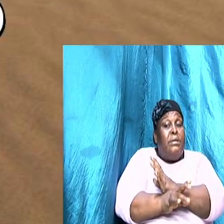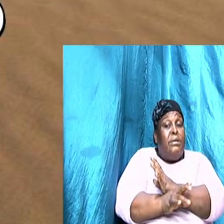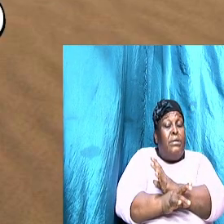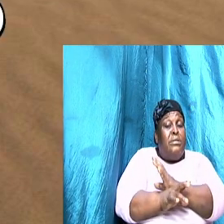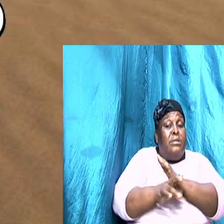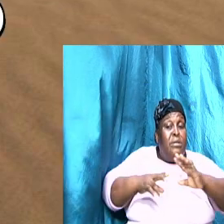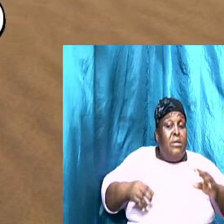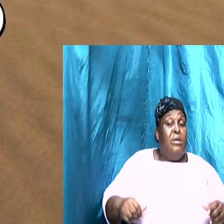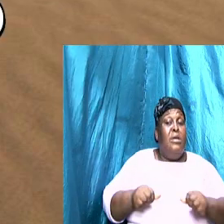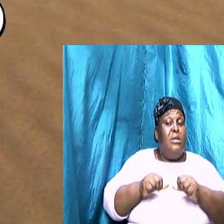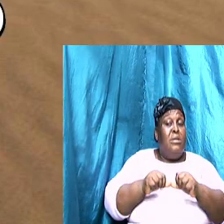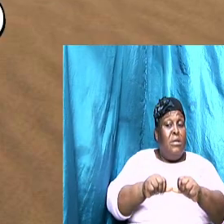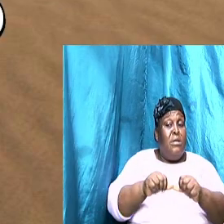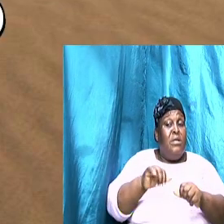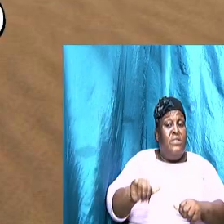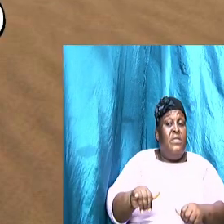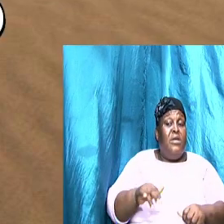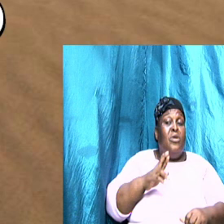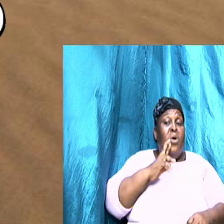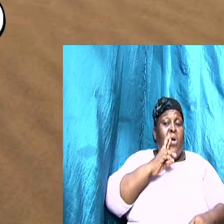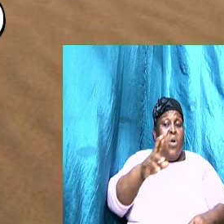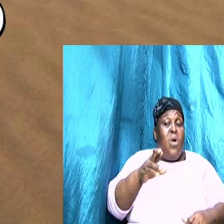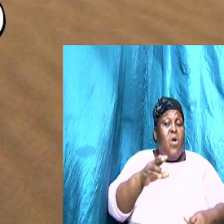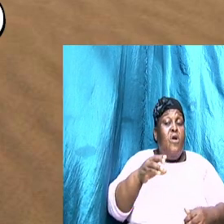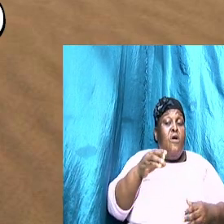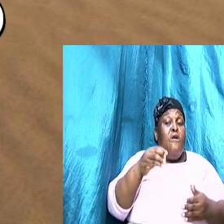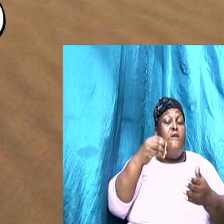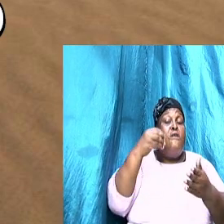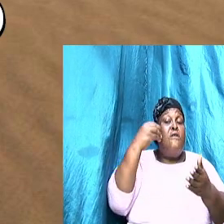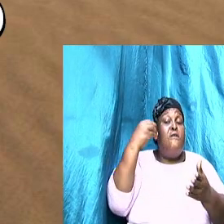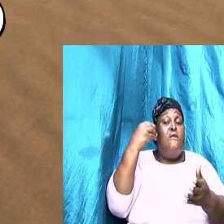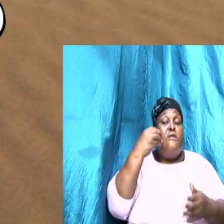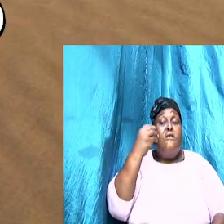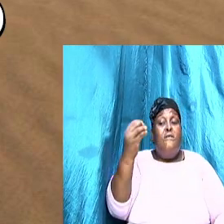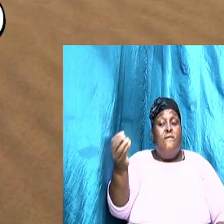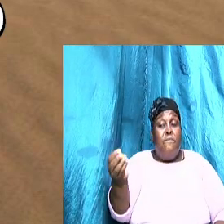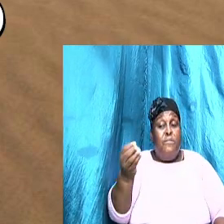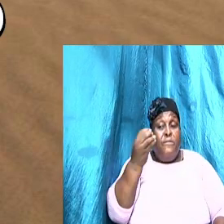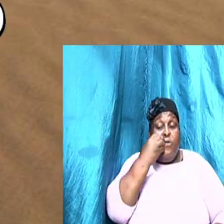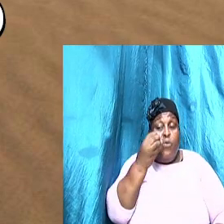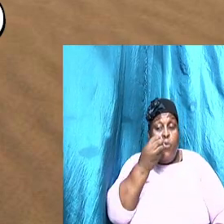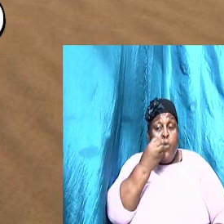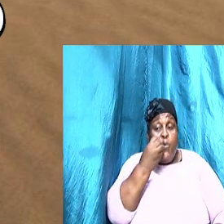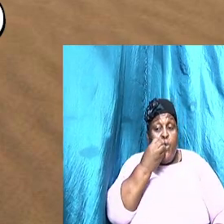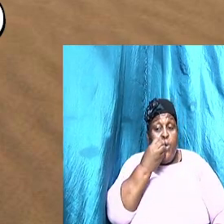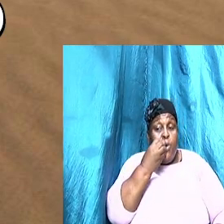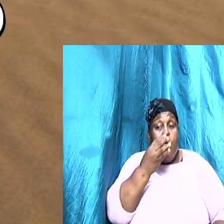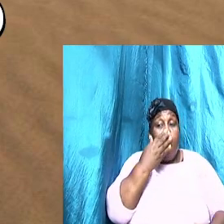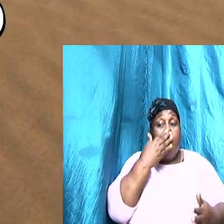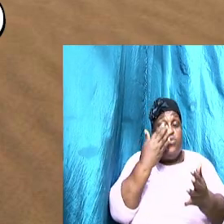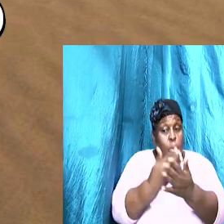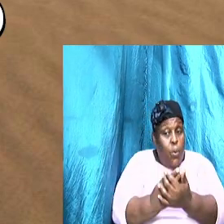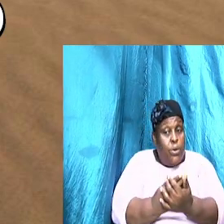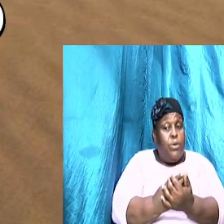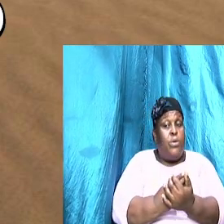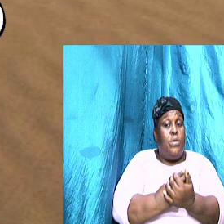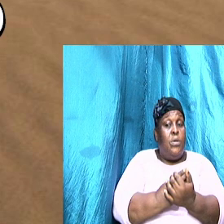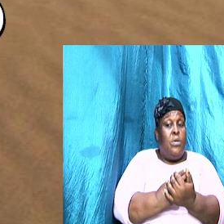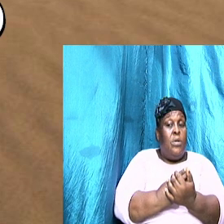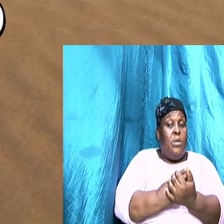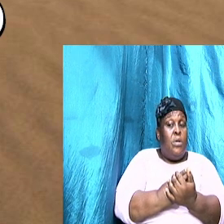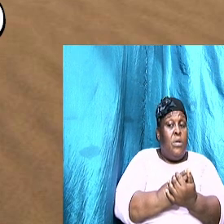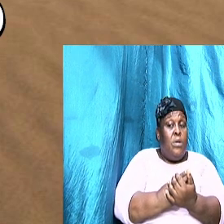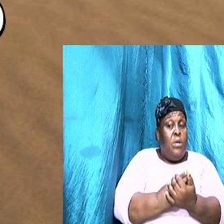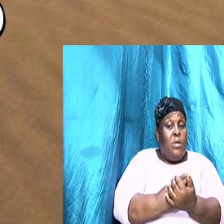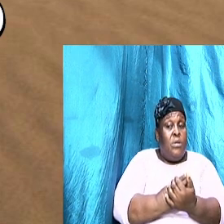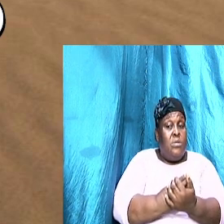perceiveth that her merchandise is good so hold on so she plant a vineyard and she start to